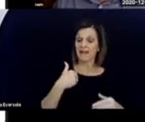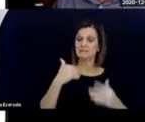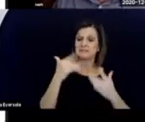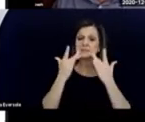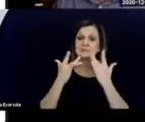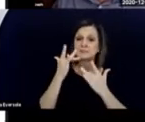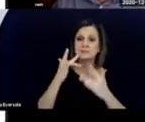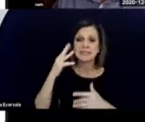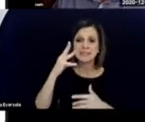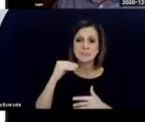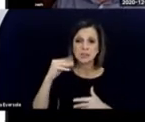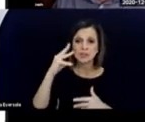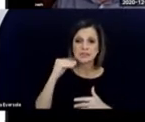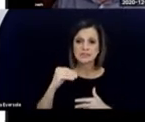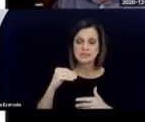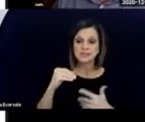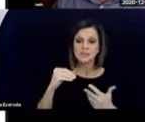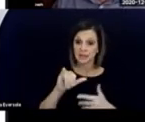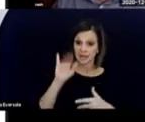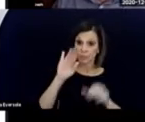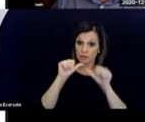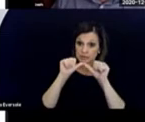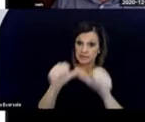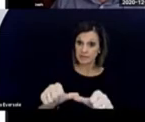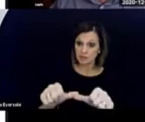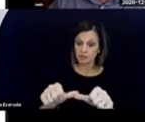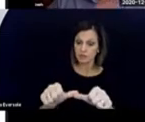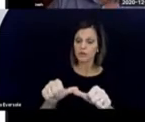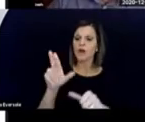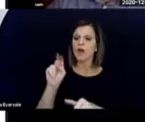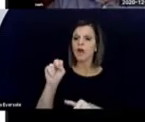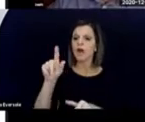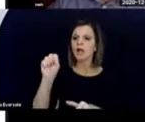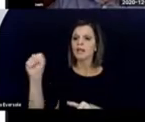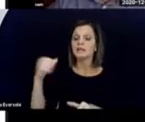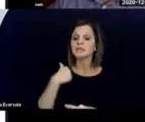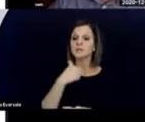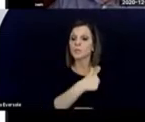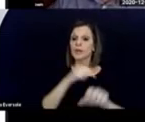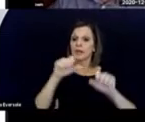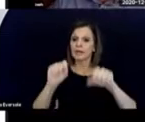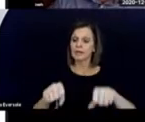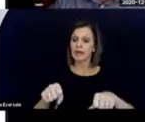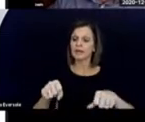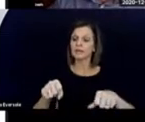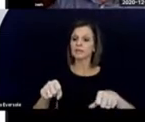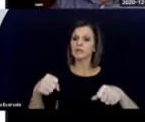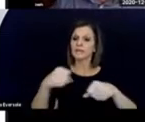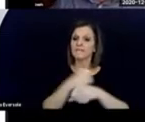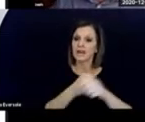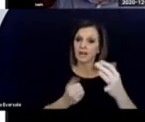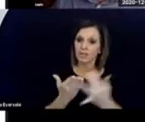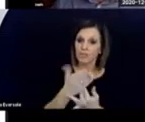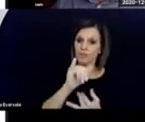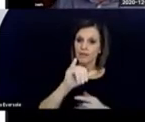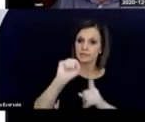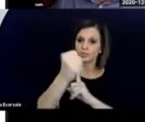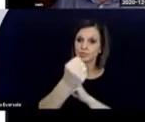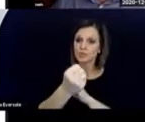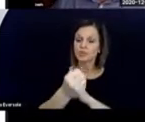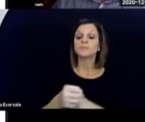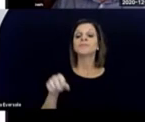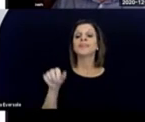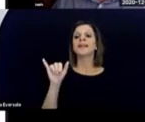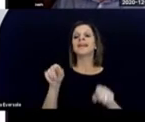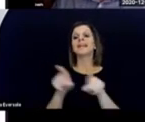of experiences. And that will continue to be the case unless we can find a way to override that situation.